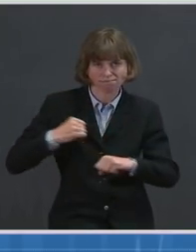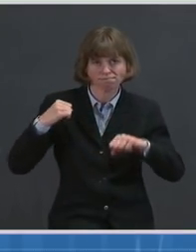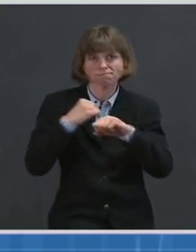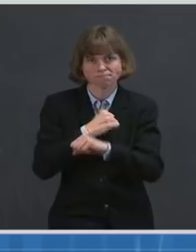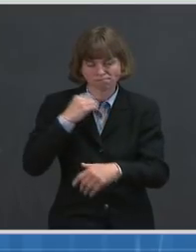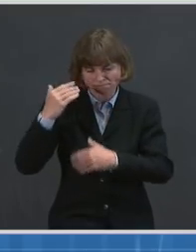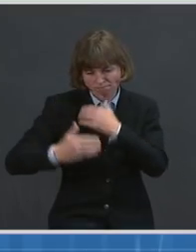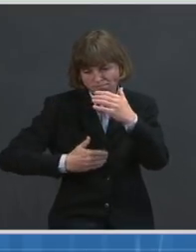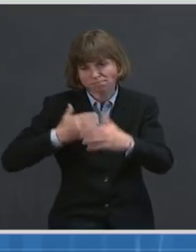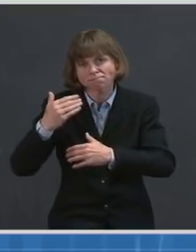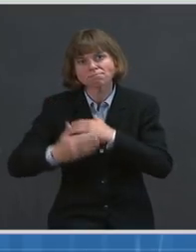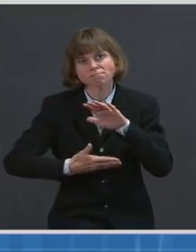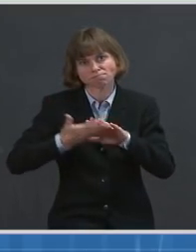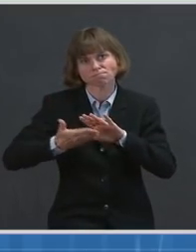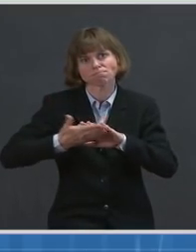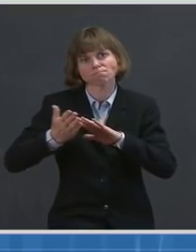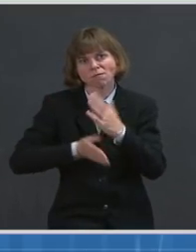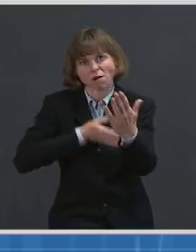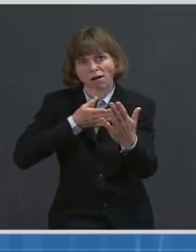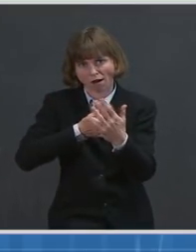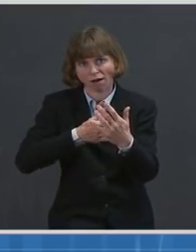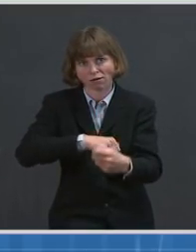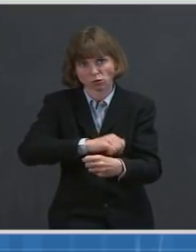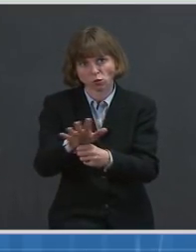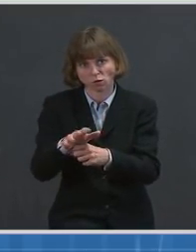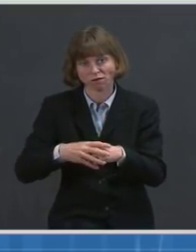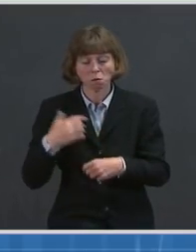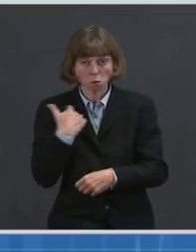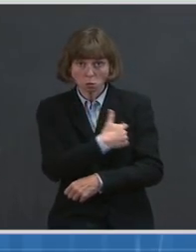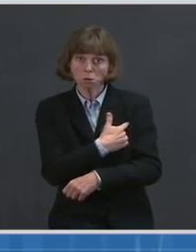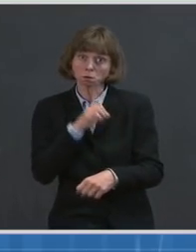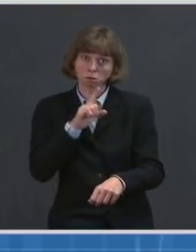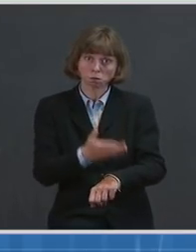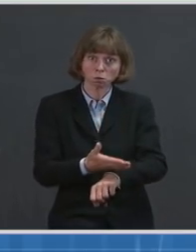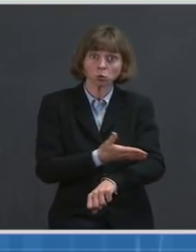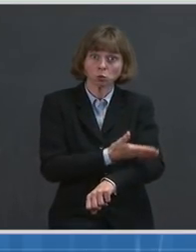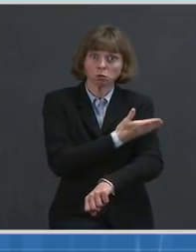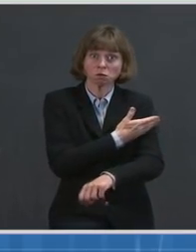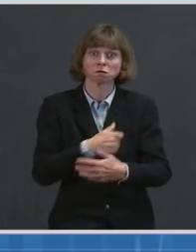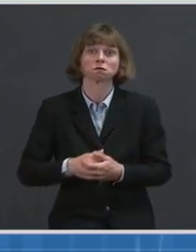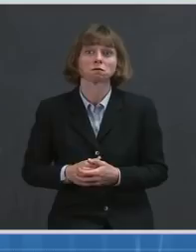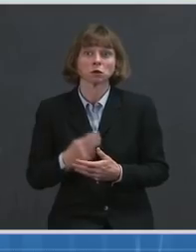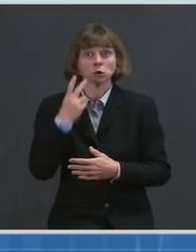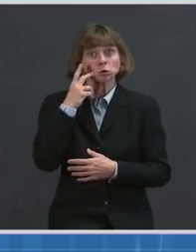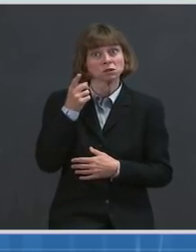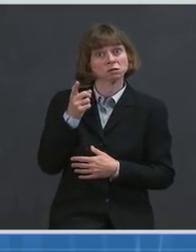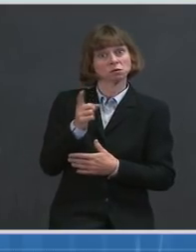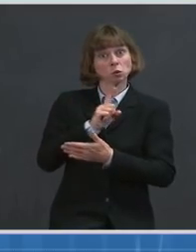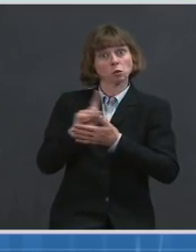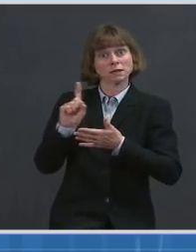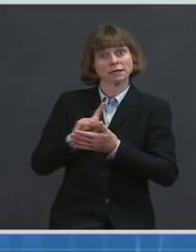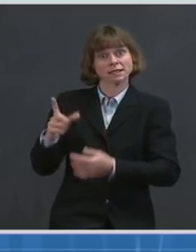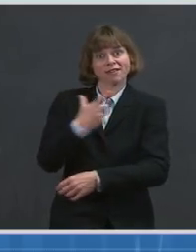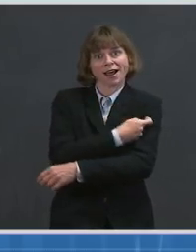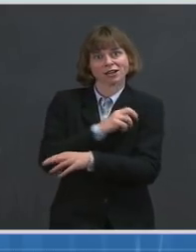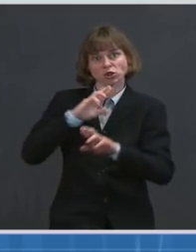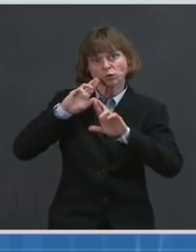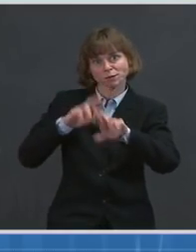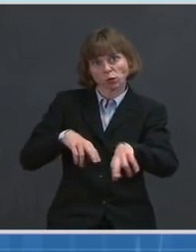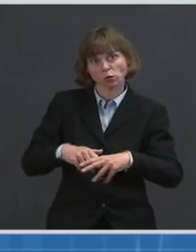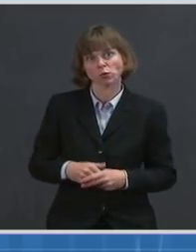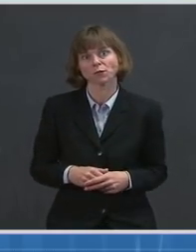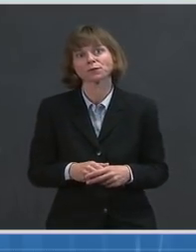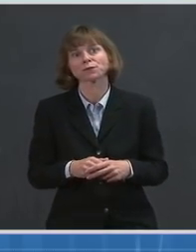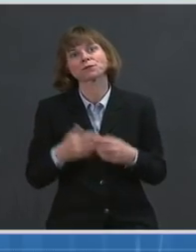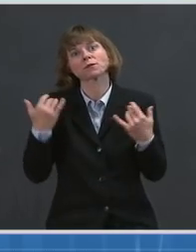progress. As you can see on our weekly vaccination progress report, the current seven